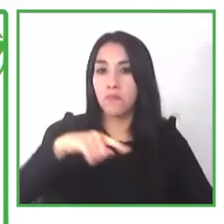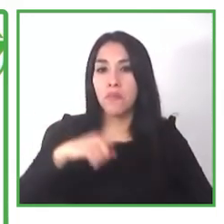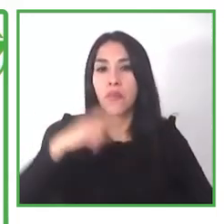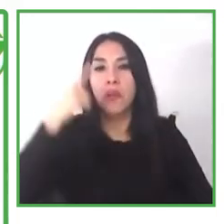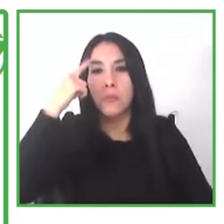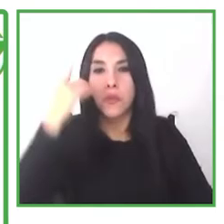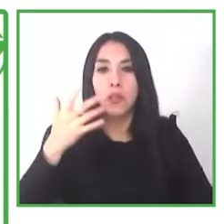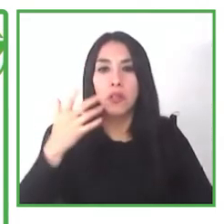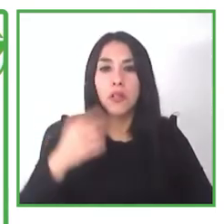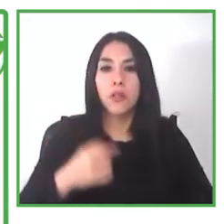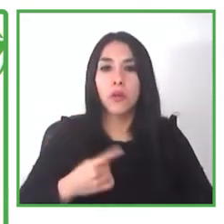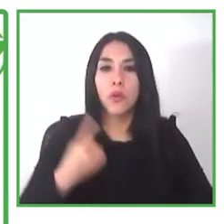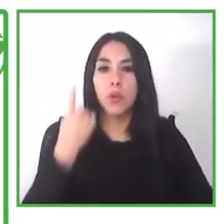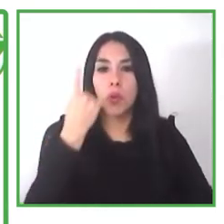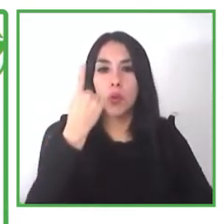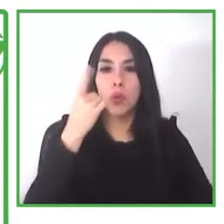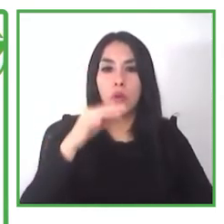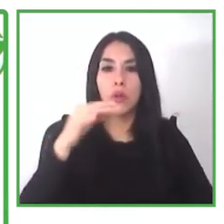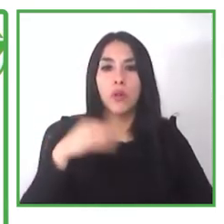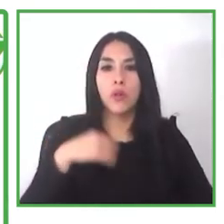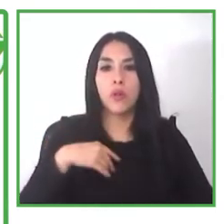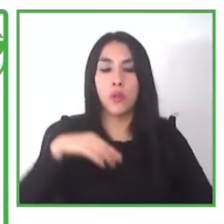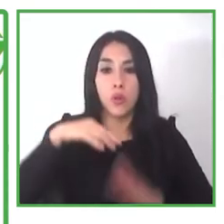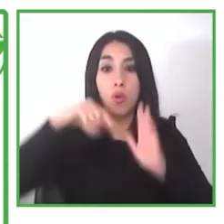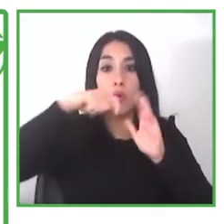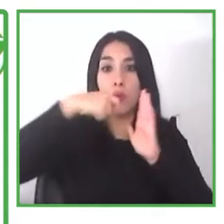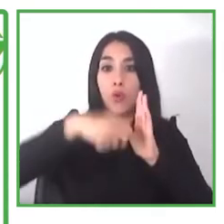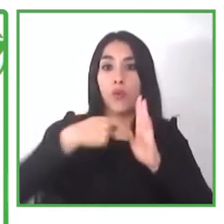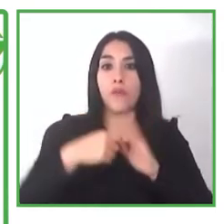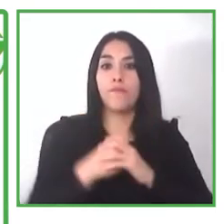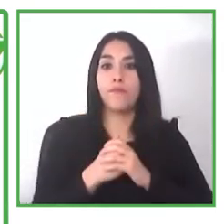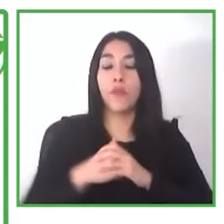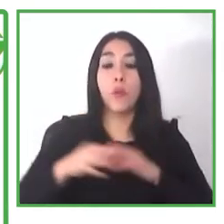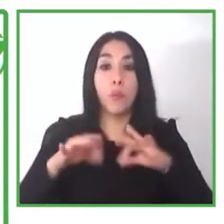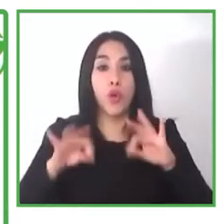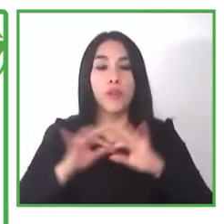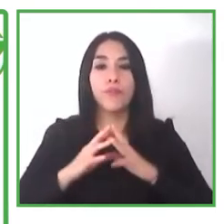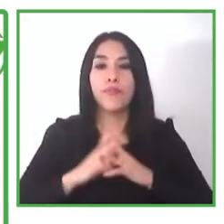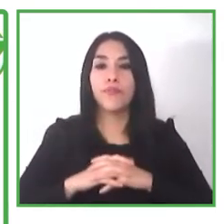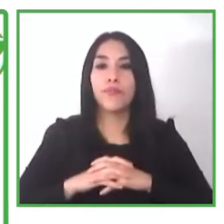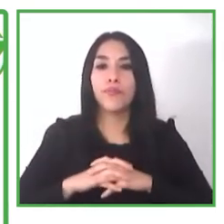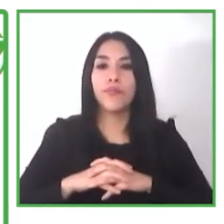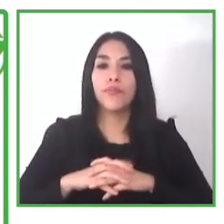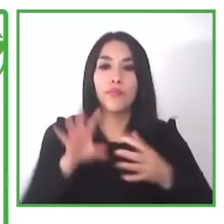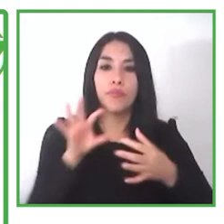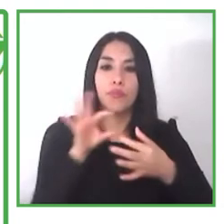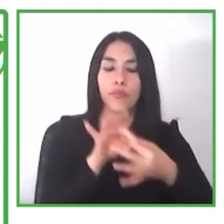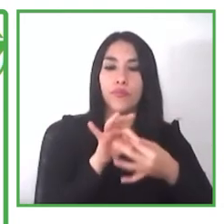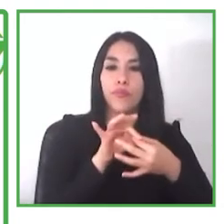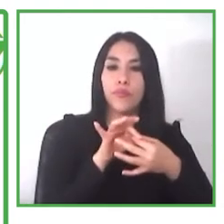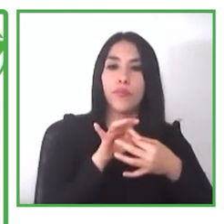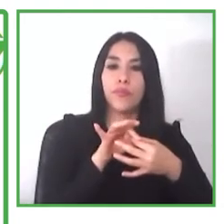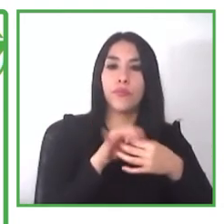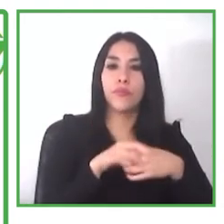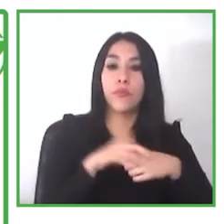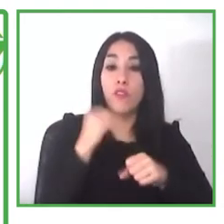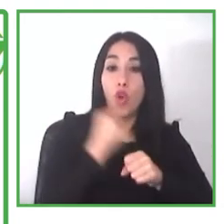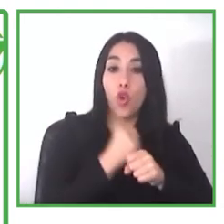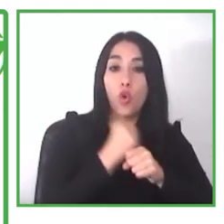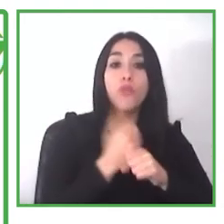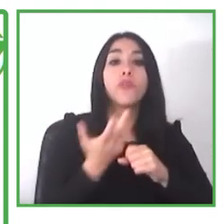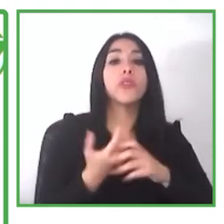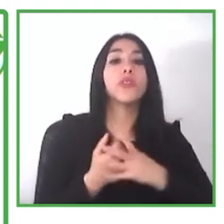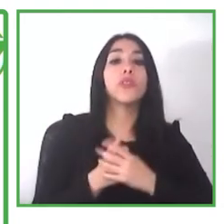employment that is crear unidos cafe you can find it in in social networks like this at crear unidos cafe in